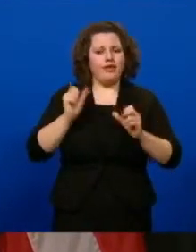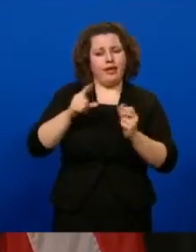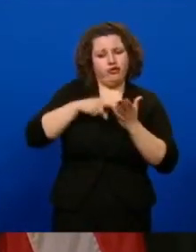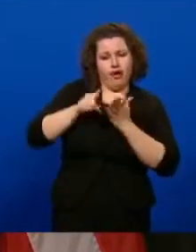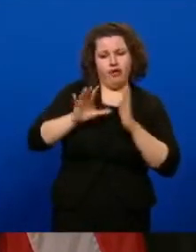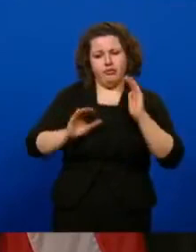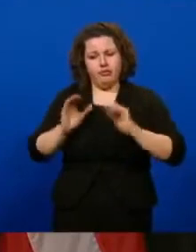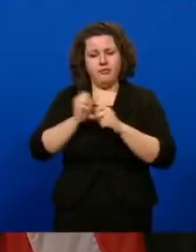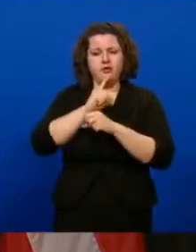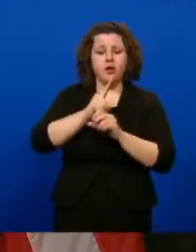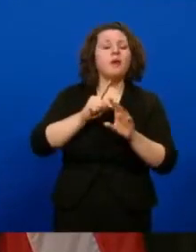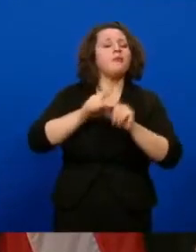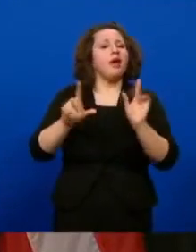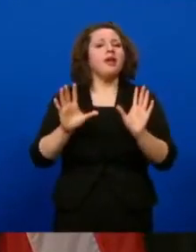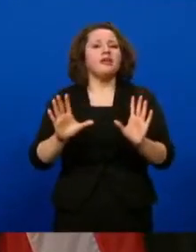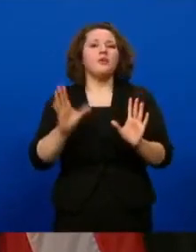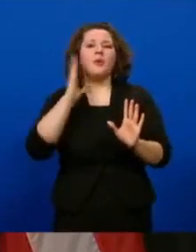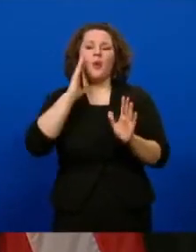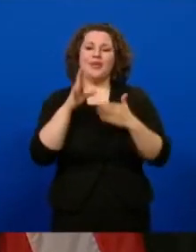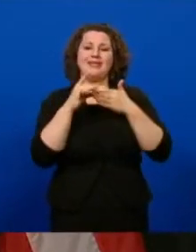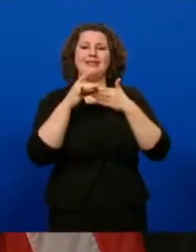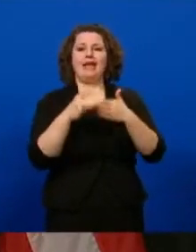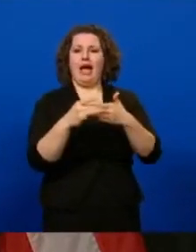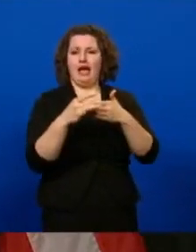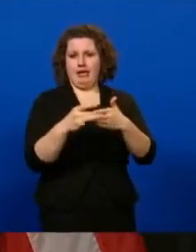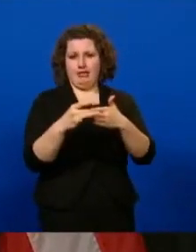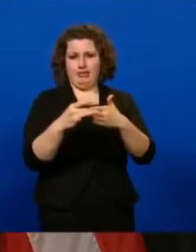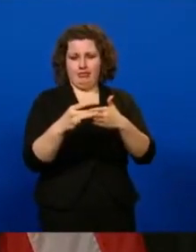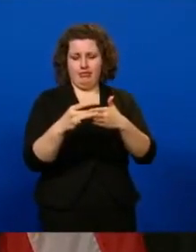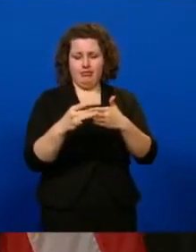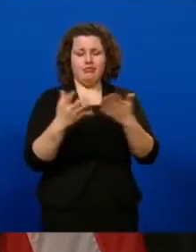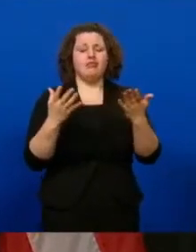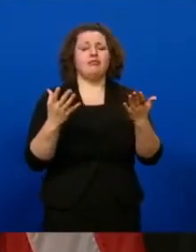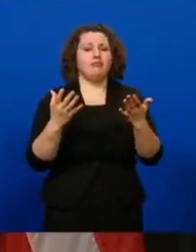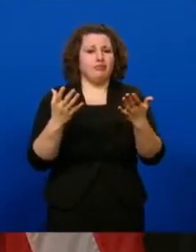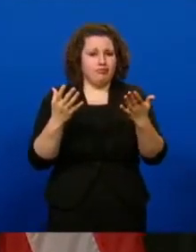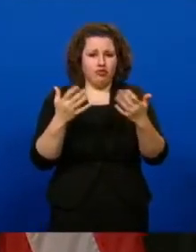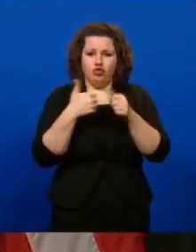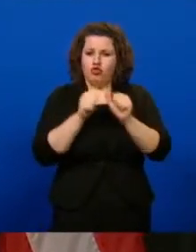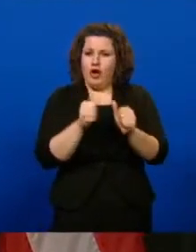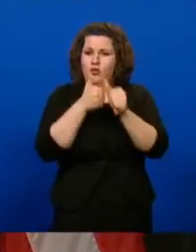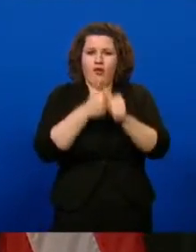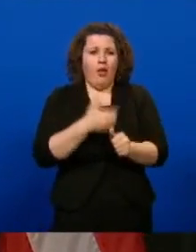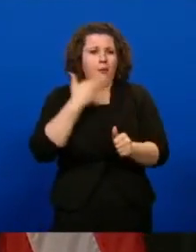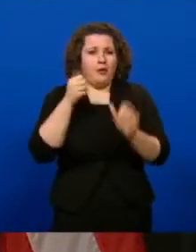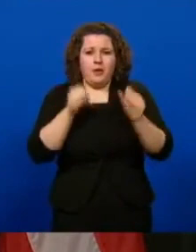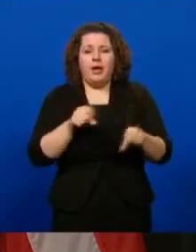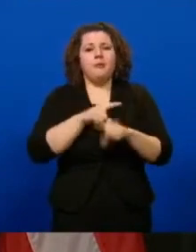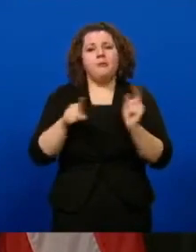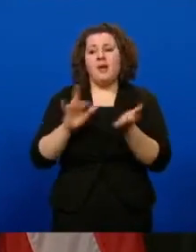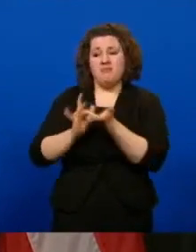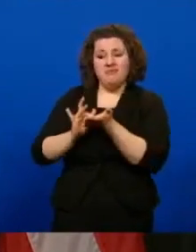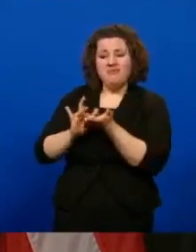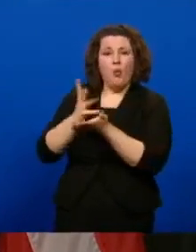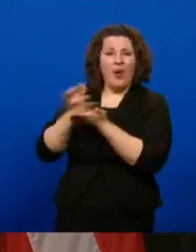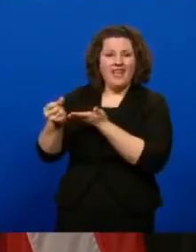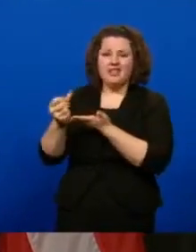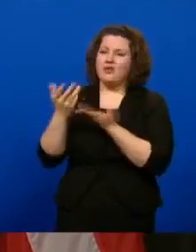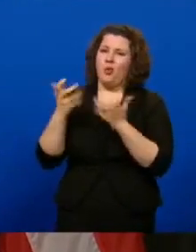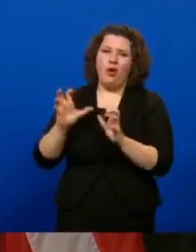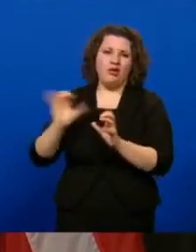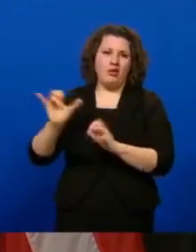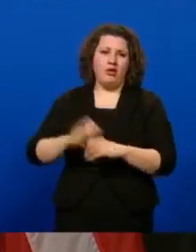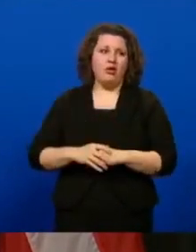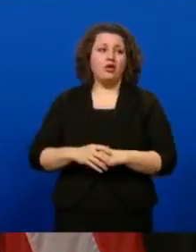to make sure that they know, here's kind of the guidelines to operate in. Let's do it as much as we can, but let's not be wasting vaccine either. Governor,